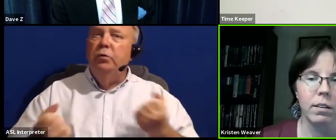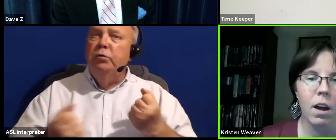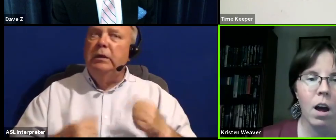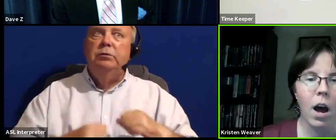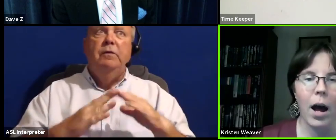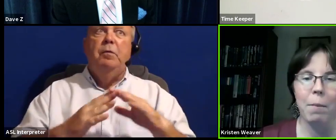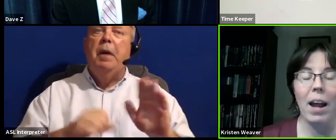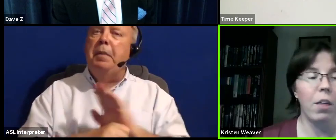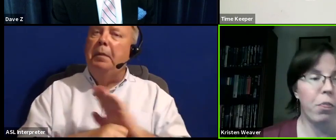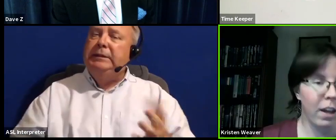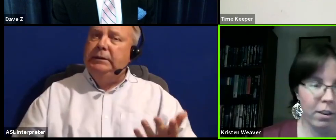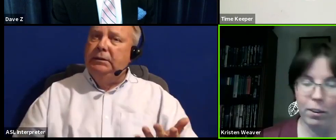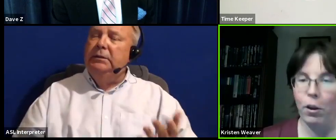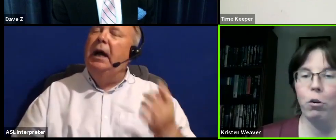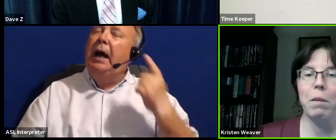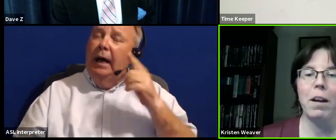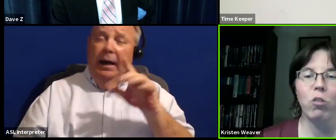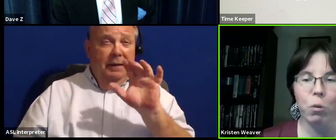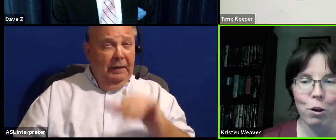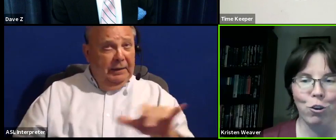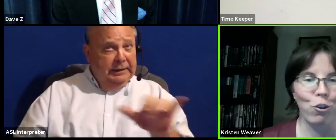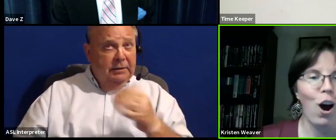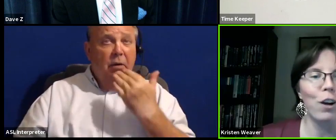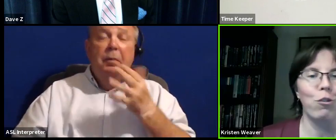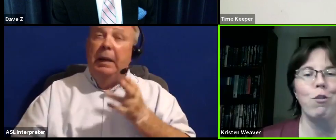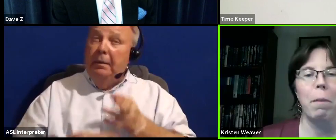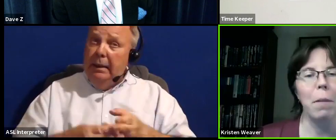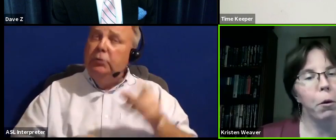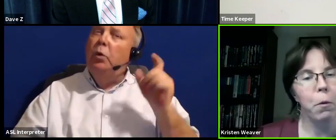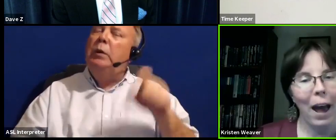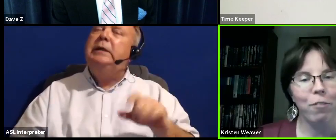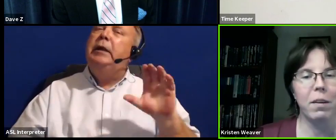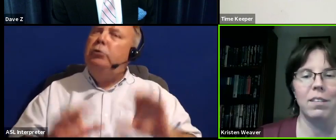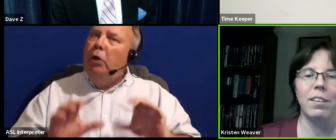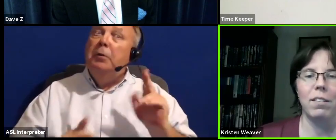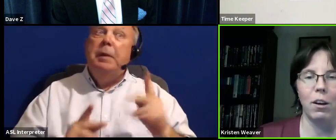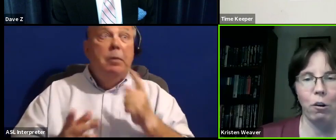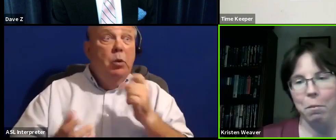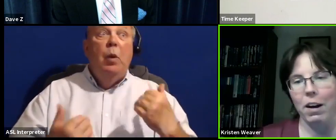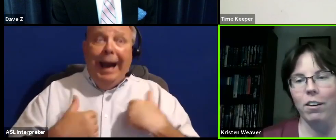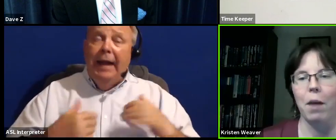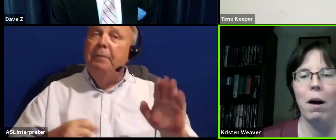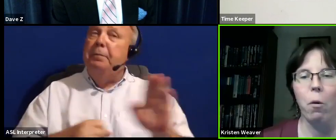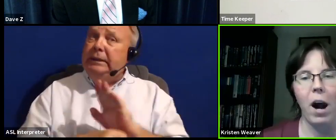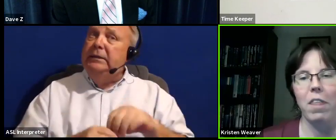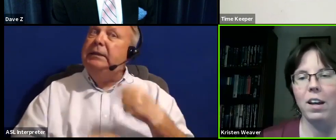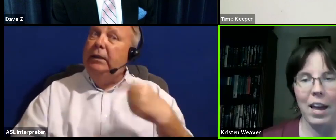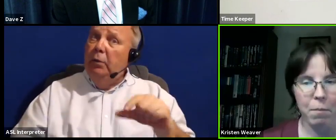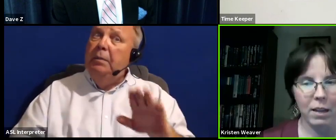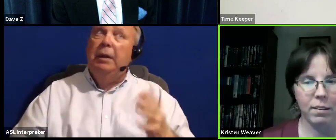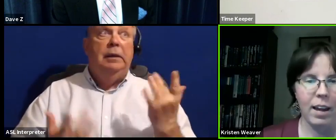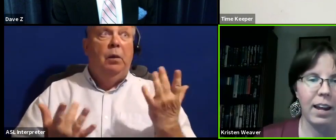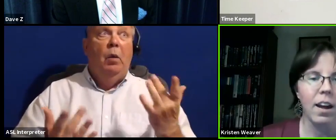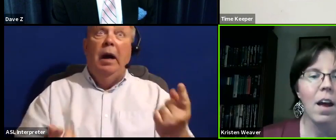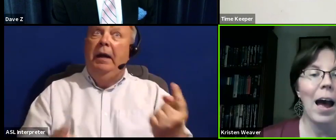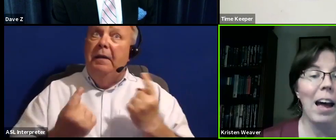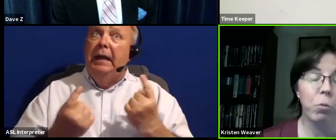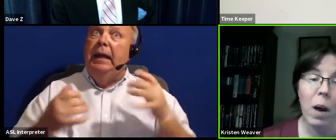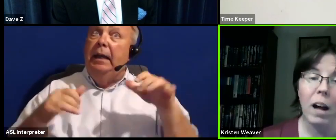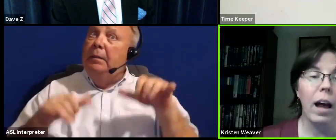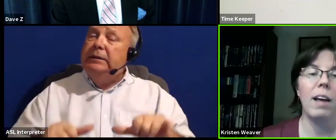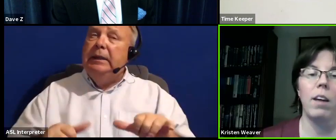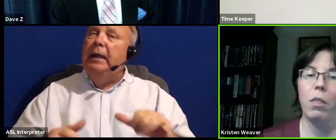businesses. And I think this has also been mentioned we should talk to the people who have businesses in Greenbelt about why they came and stayed